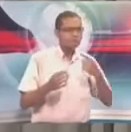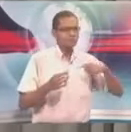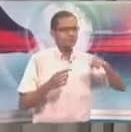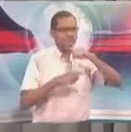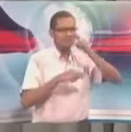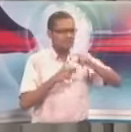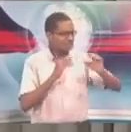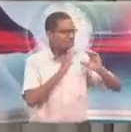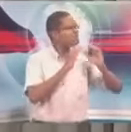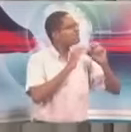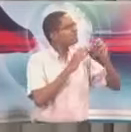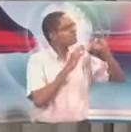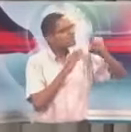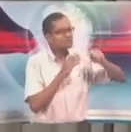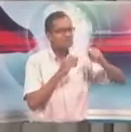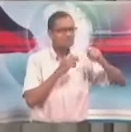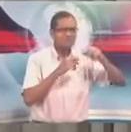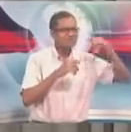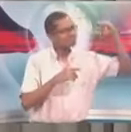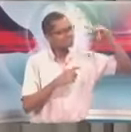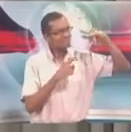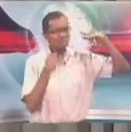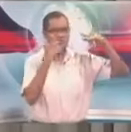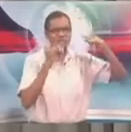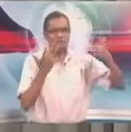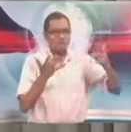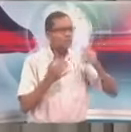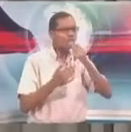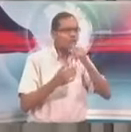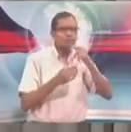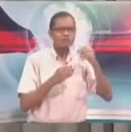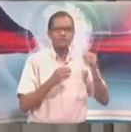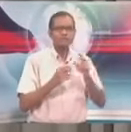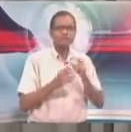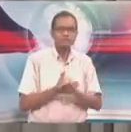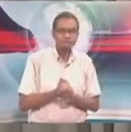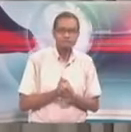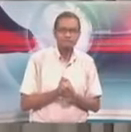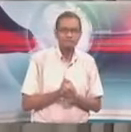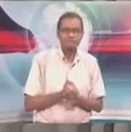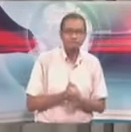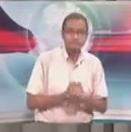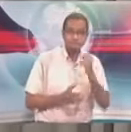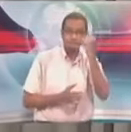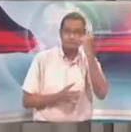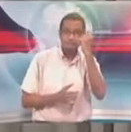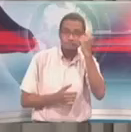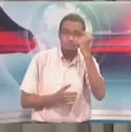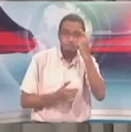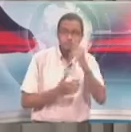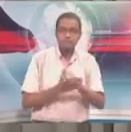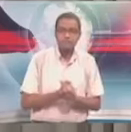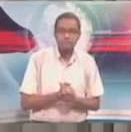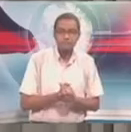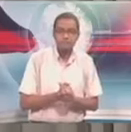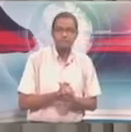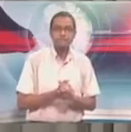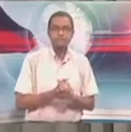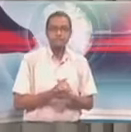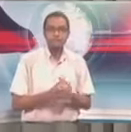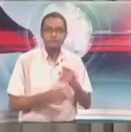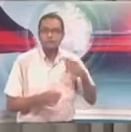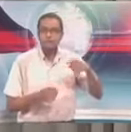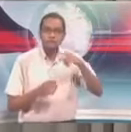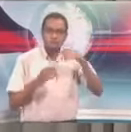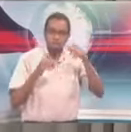with certain voices, Trinidadian voices, first of all starting and focusing on the sale of